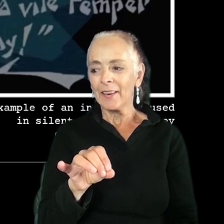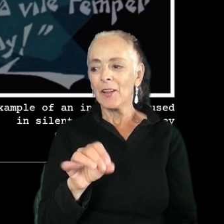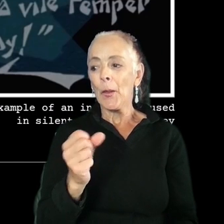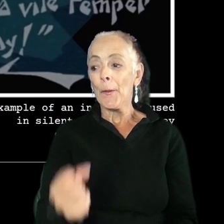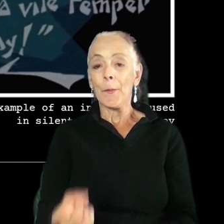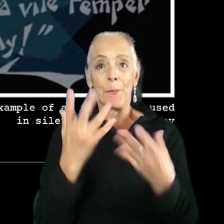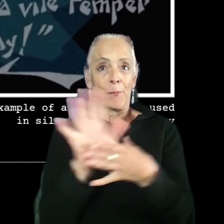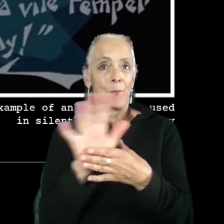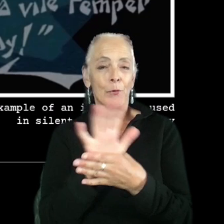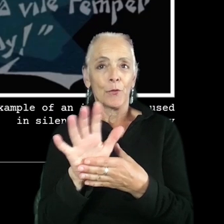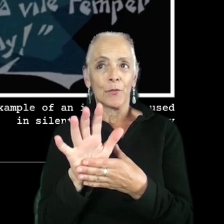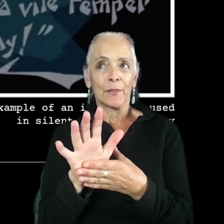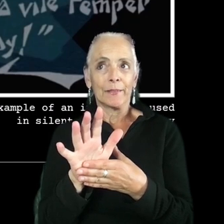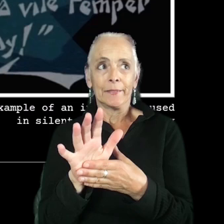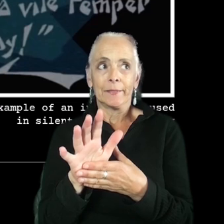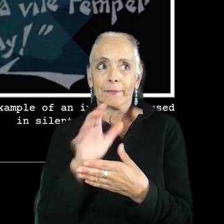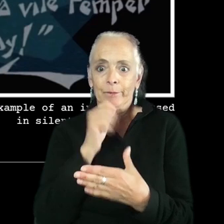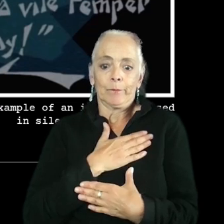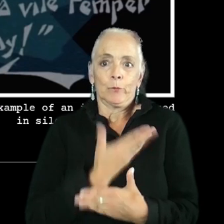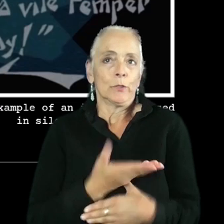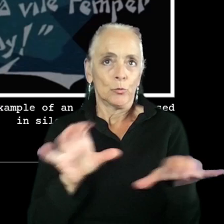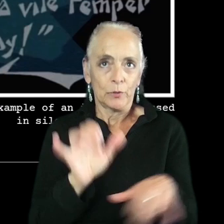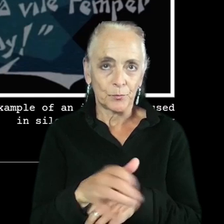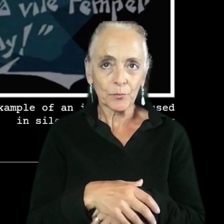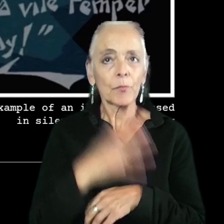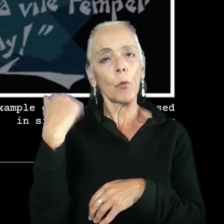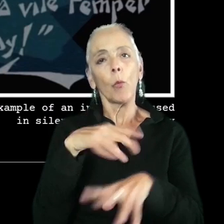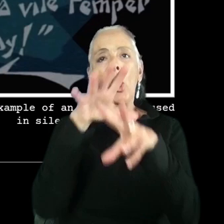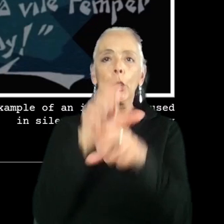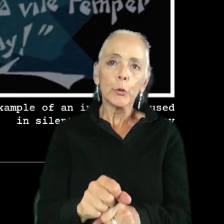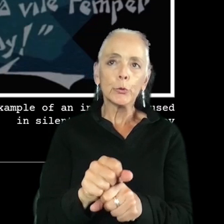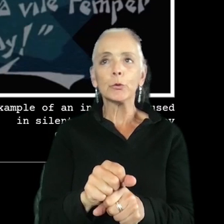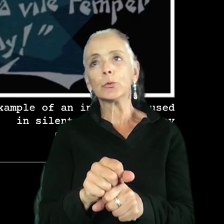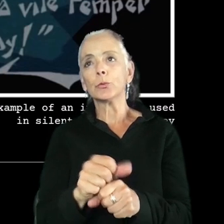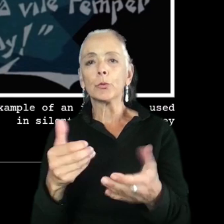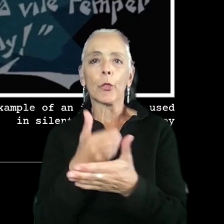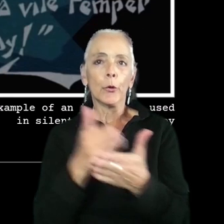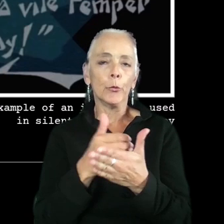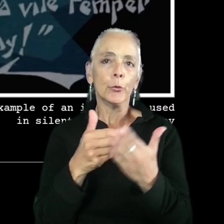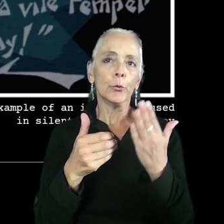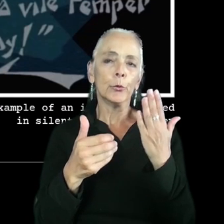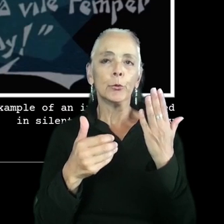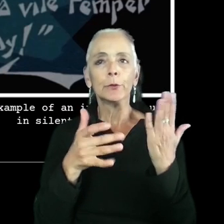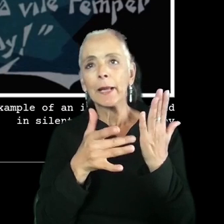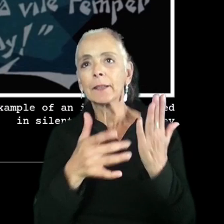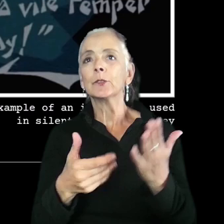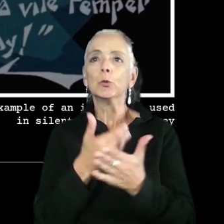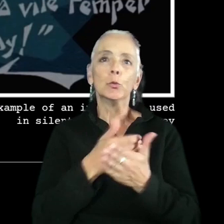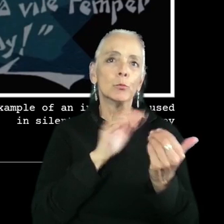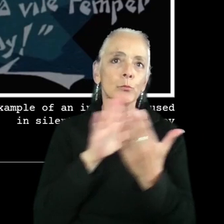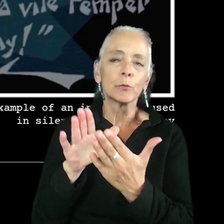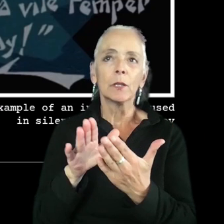don't necessarily dare to do that because, you know, we've been, we're used to the new tactics, the new practices. But it doesn't mean that you can't